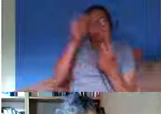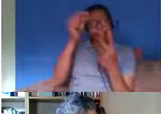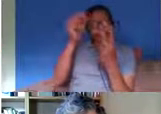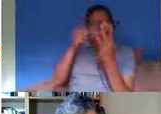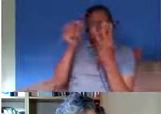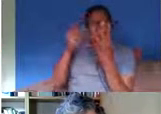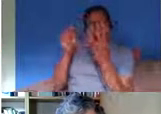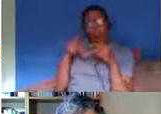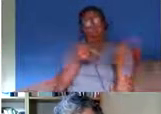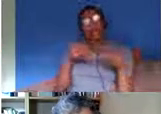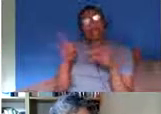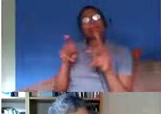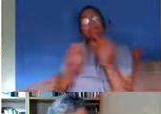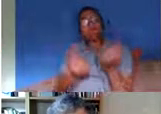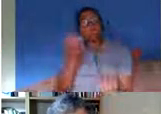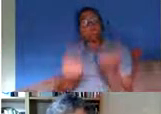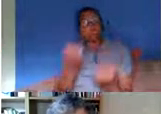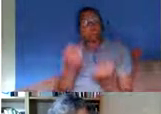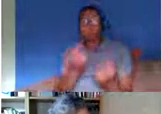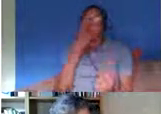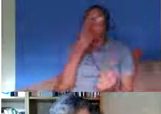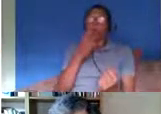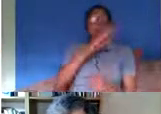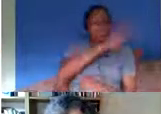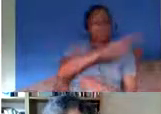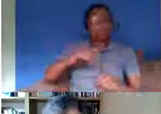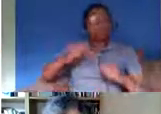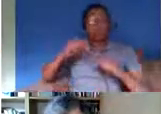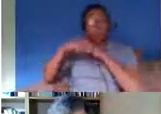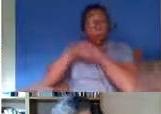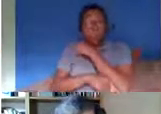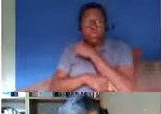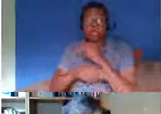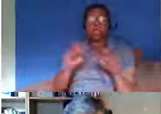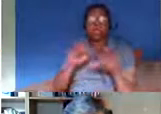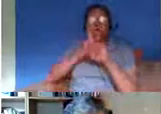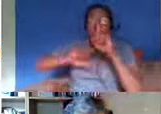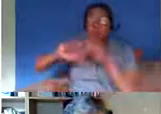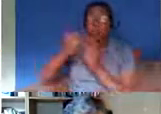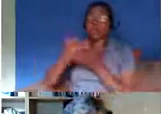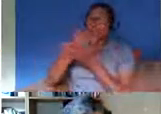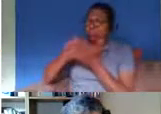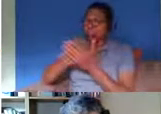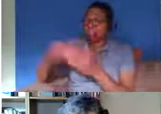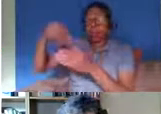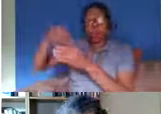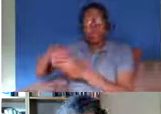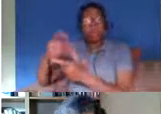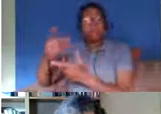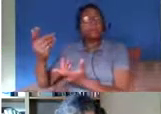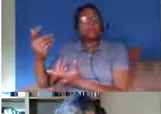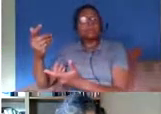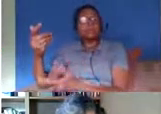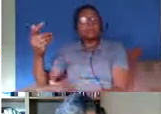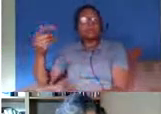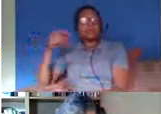rising child poverty to ignored communities with with poor conditions and little reason for hope and